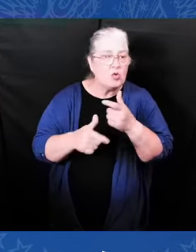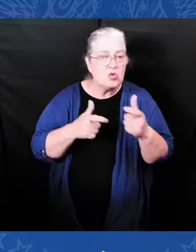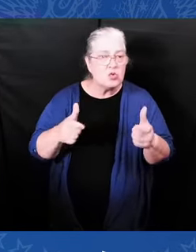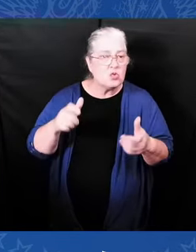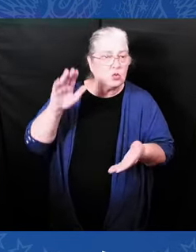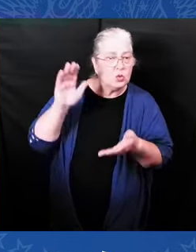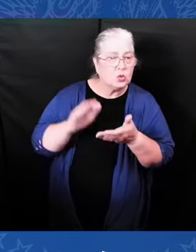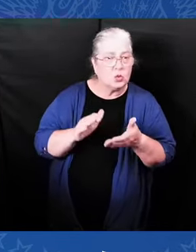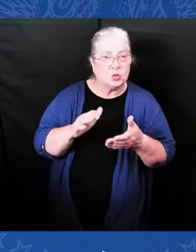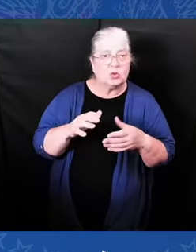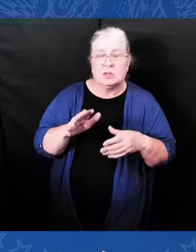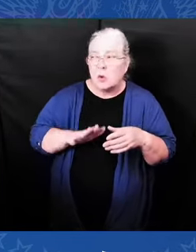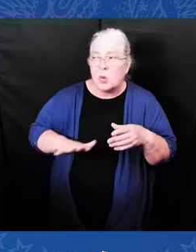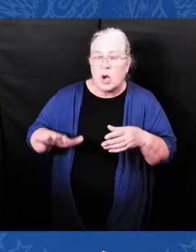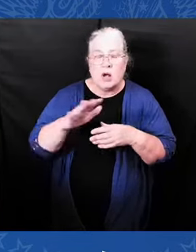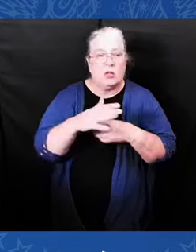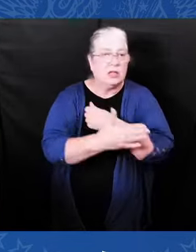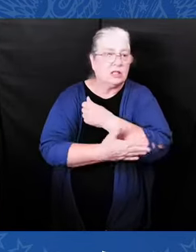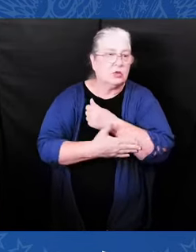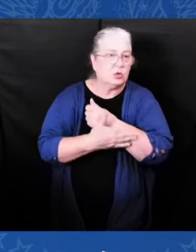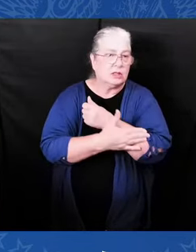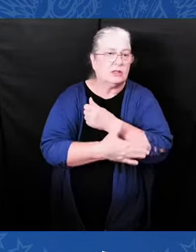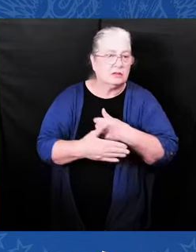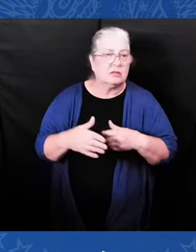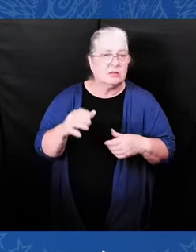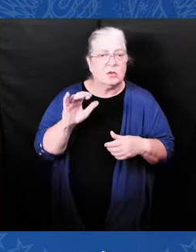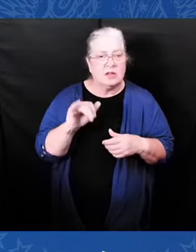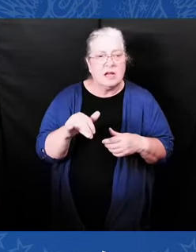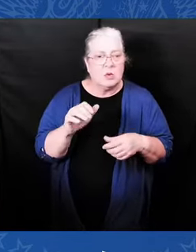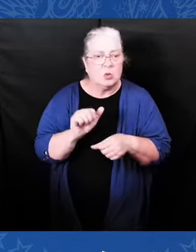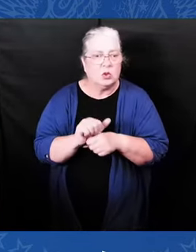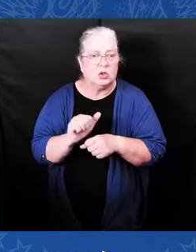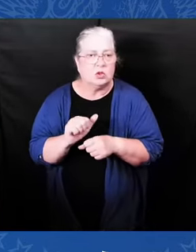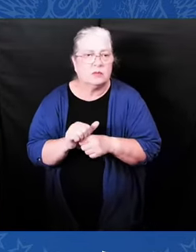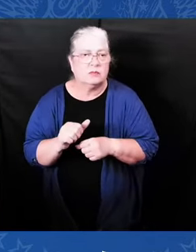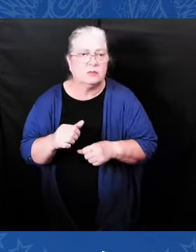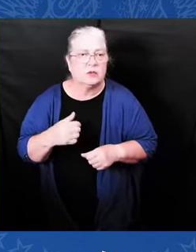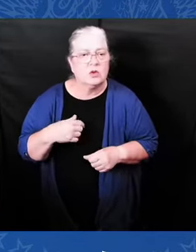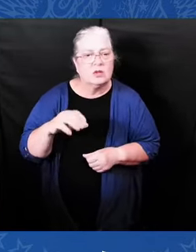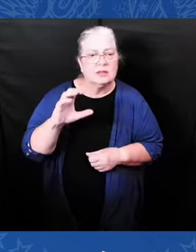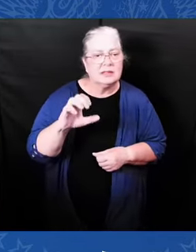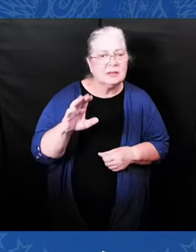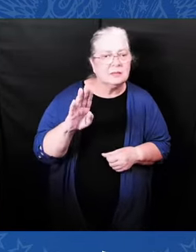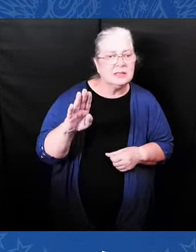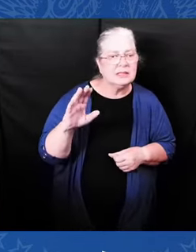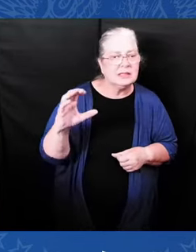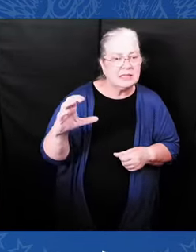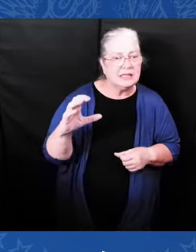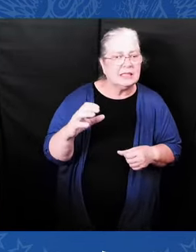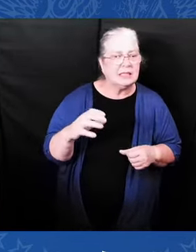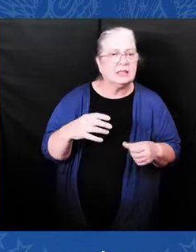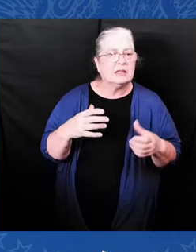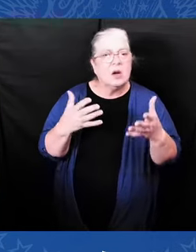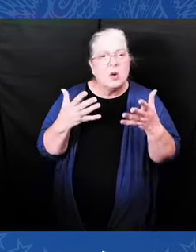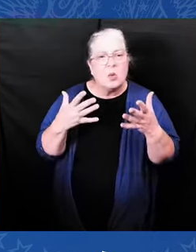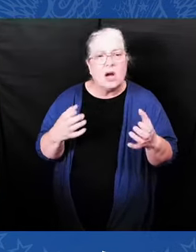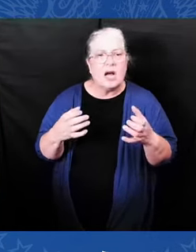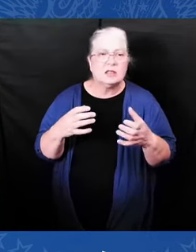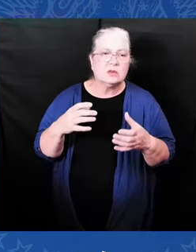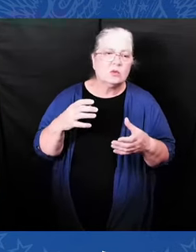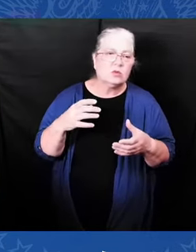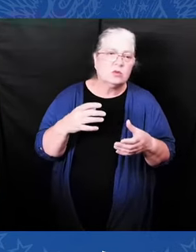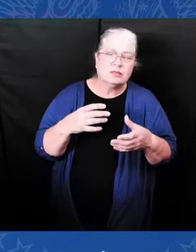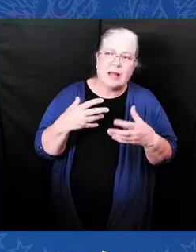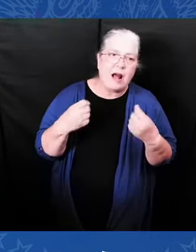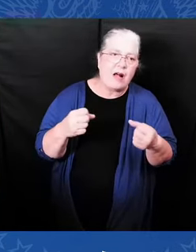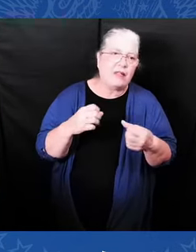And we stand with the CBC to reduce disparities in jobs, healthcare, and education, working hand-in-hand